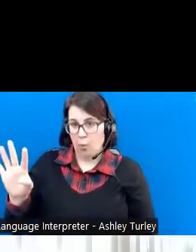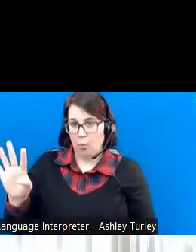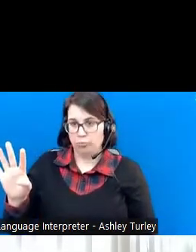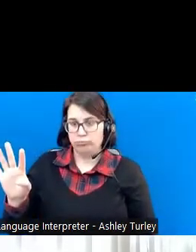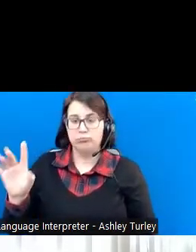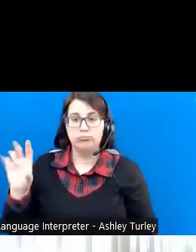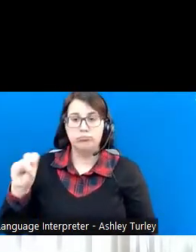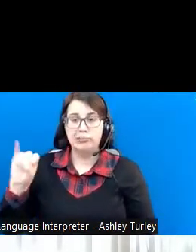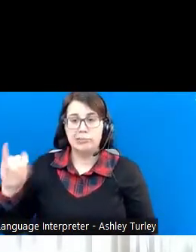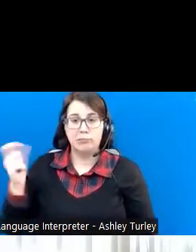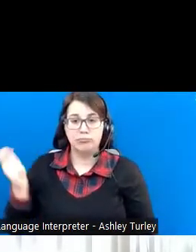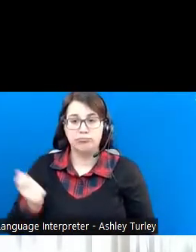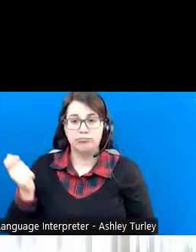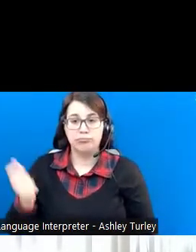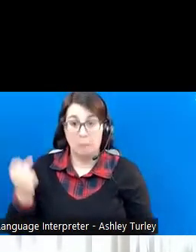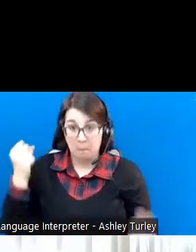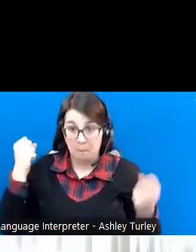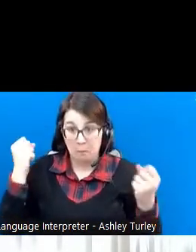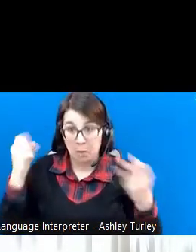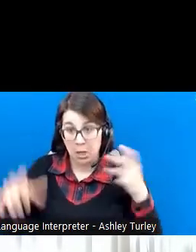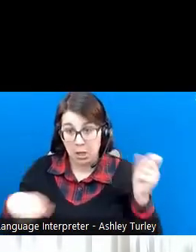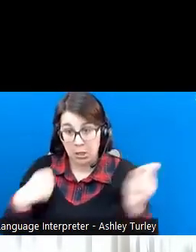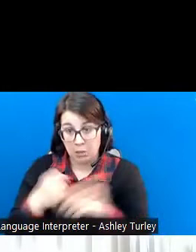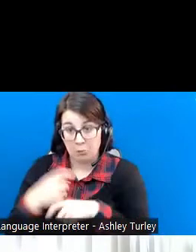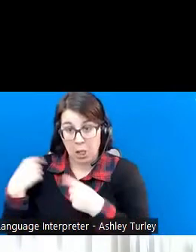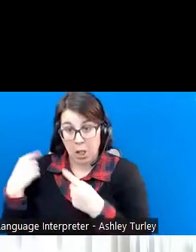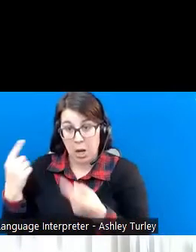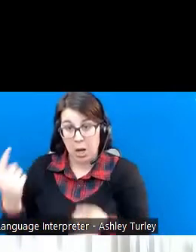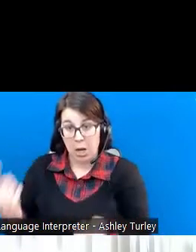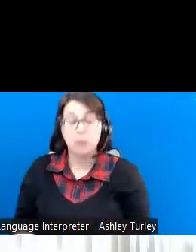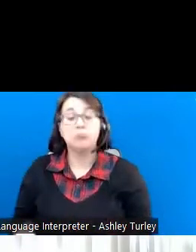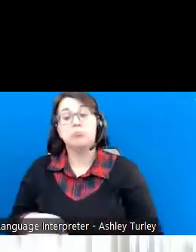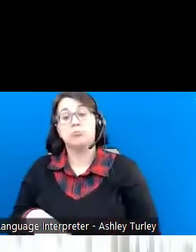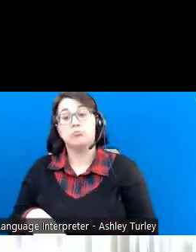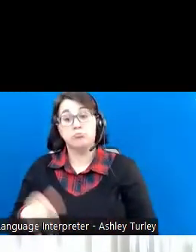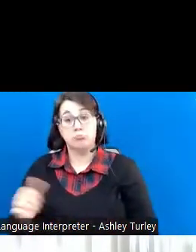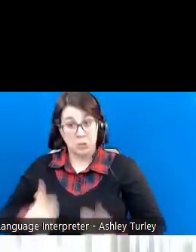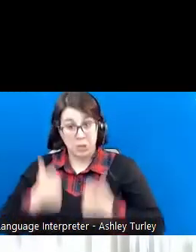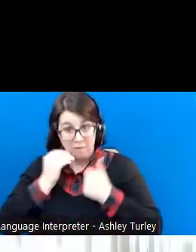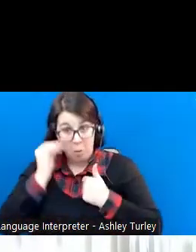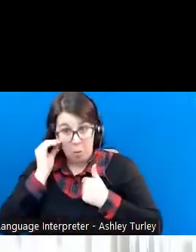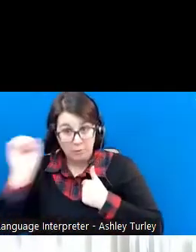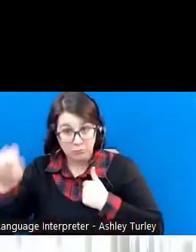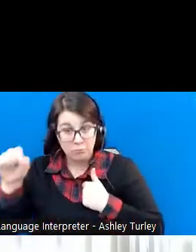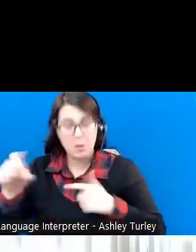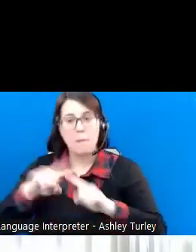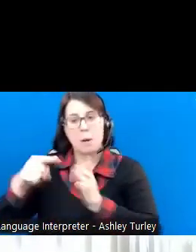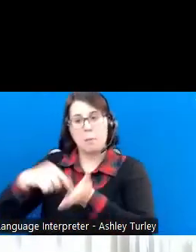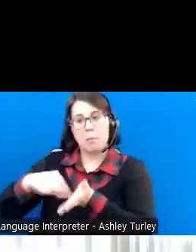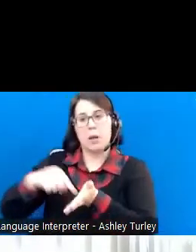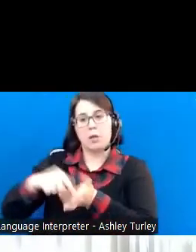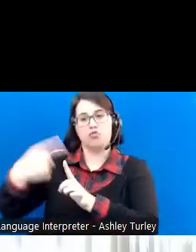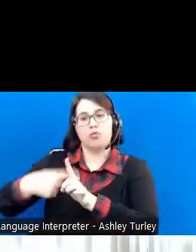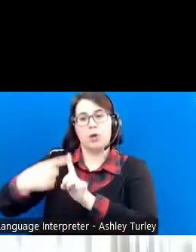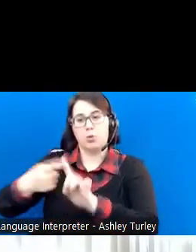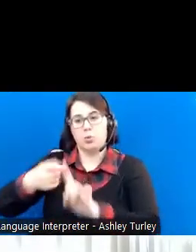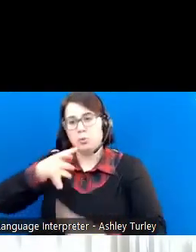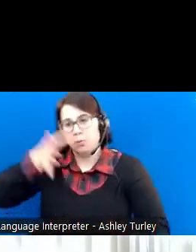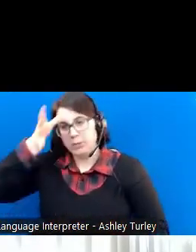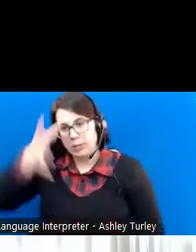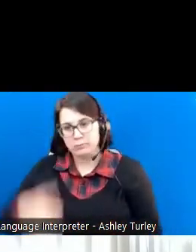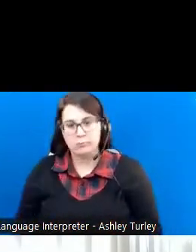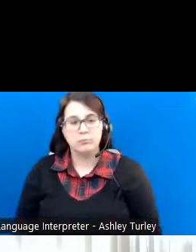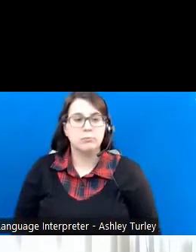SSI for many years. He lives at home, but he pays rent to his parents. He has a job